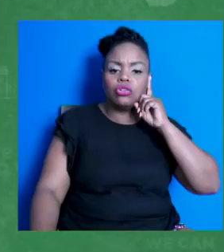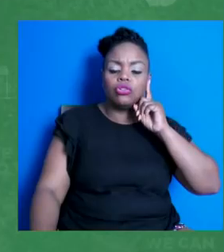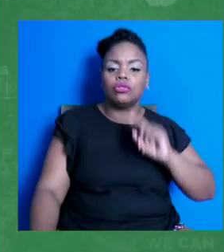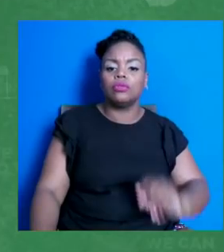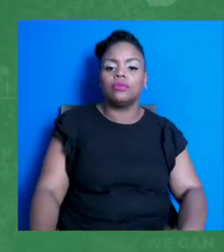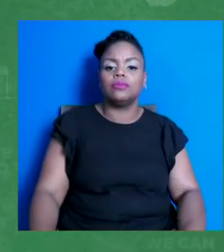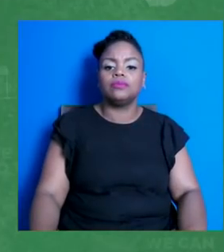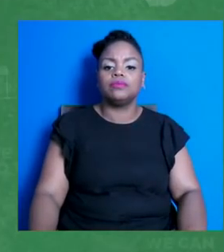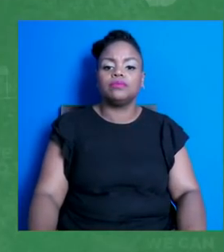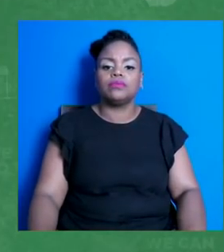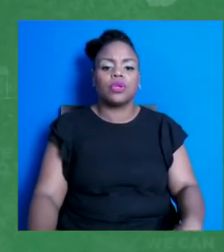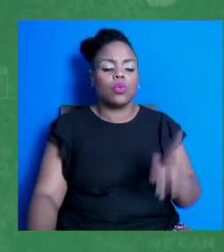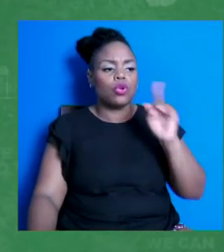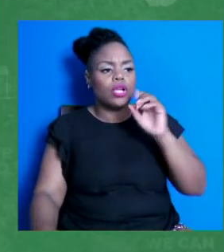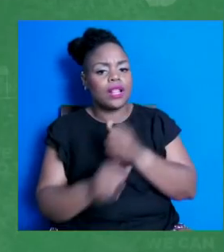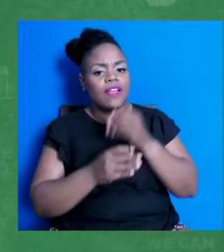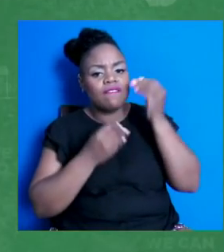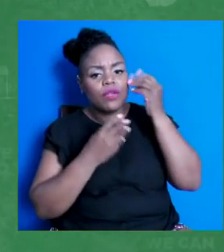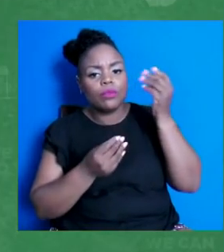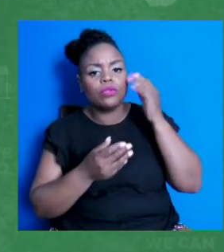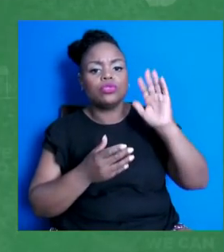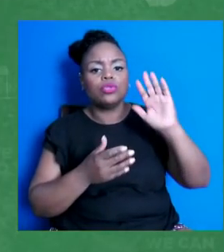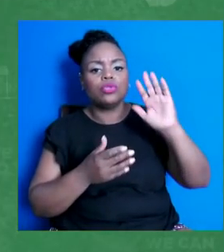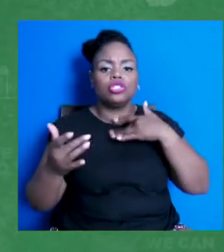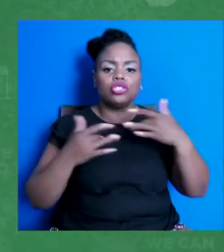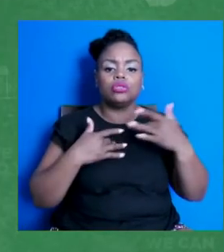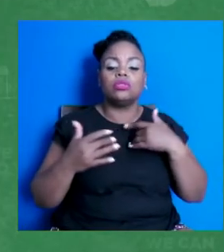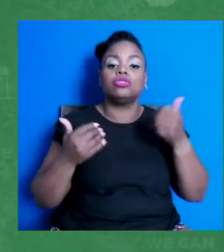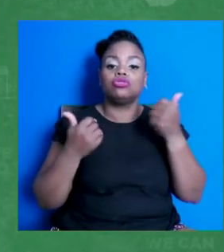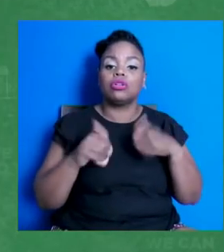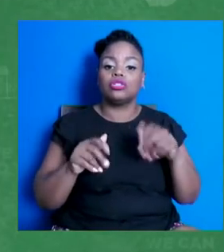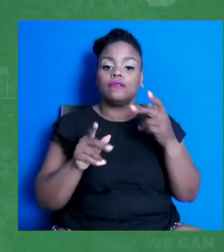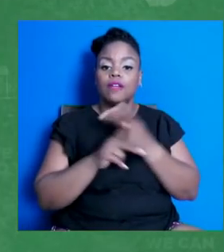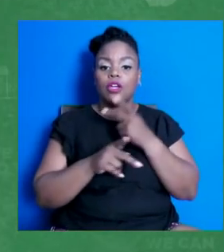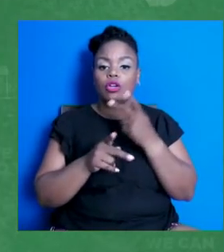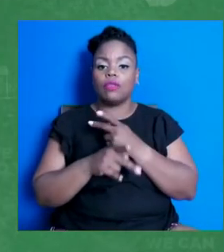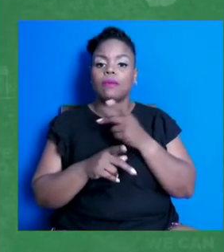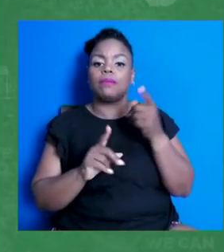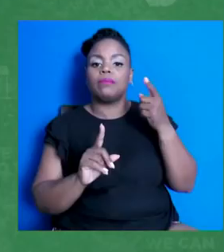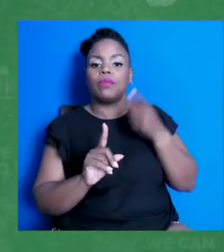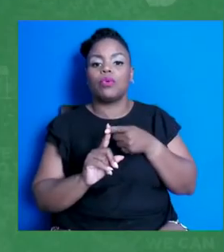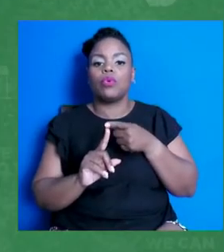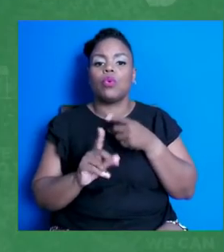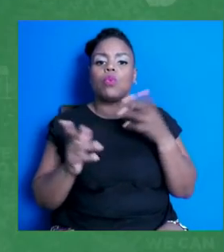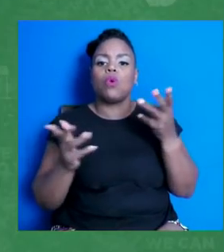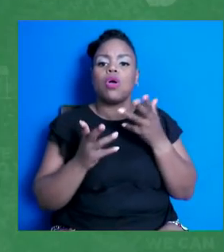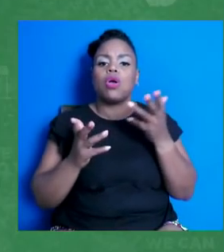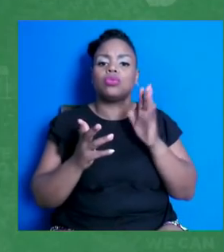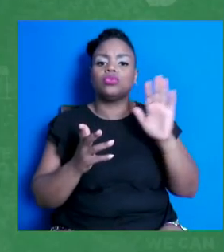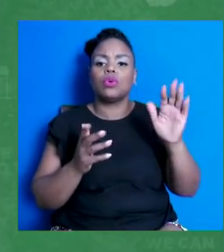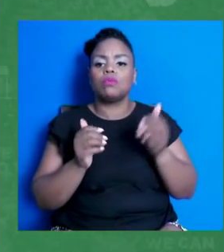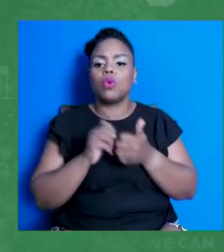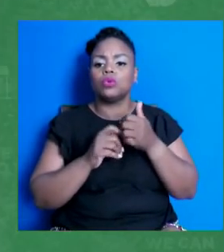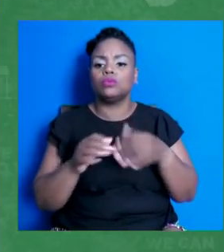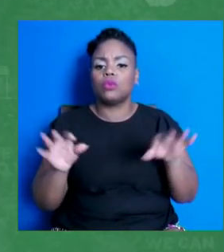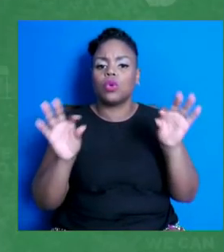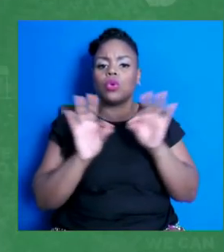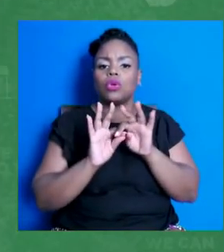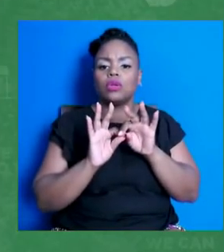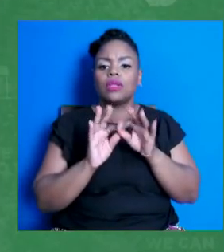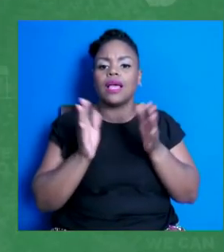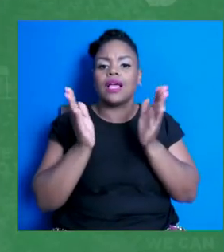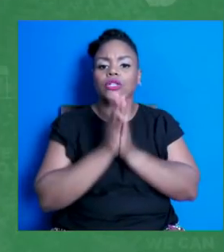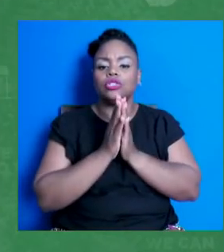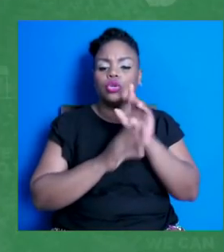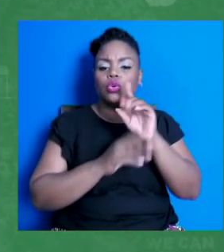are coming from, and try to get to the root of where and what their main concerns are by asking a lot of questions and figuring out their perspective.